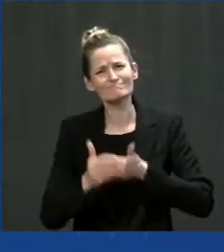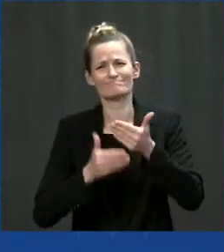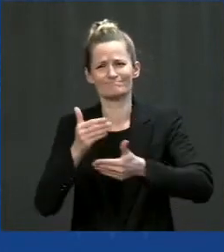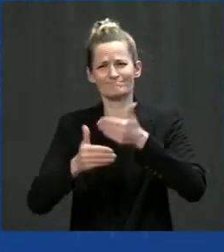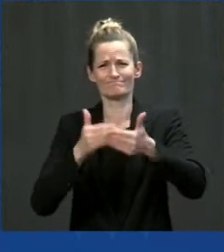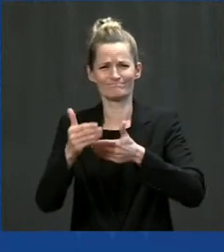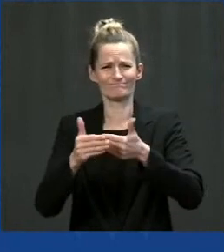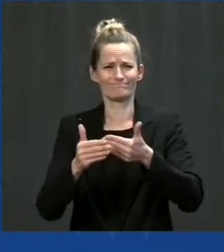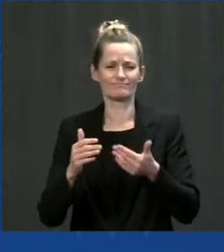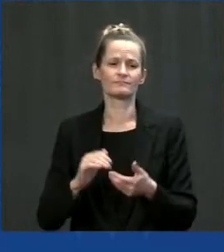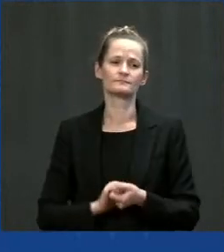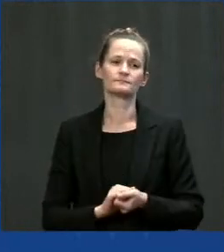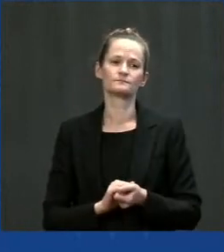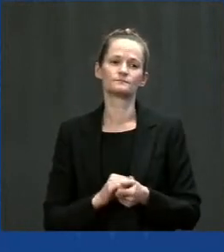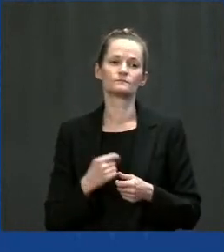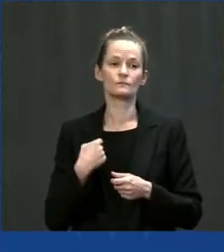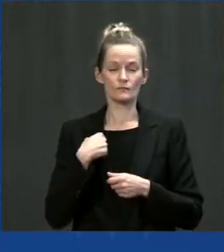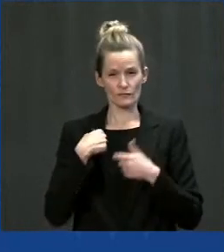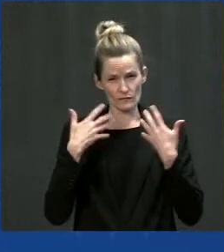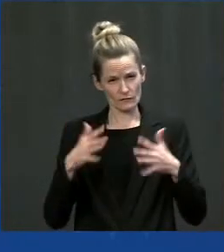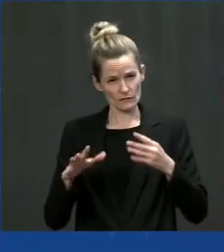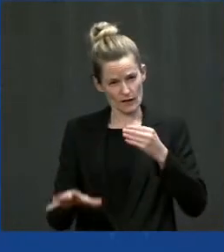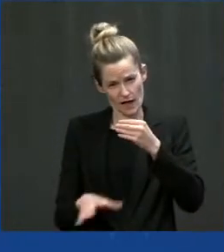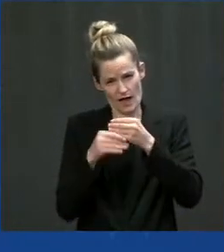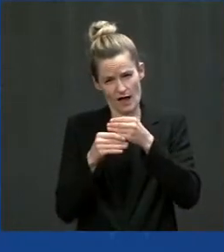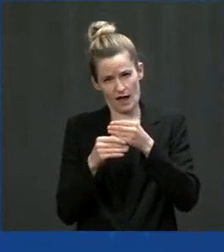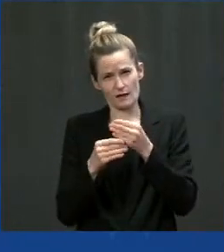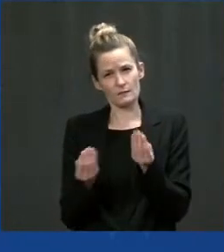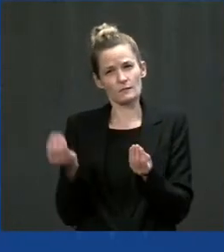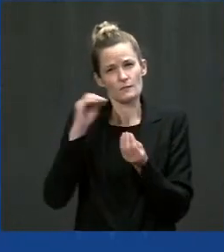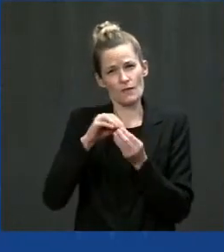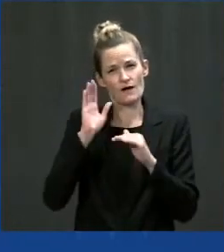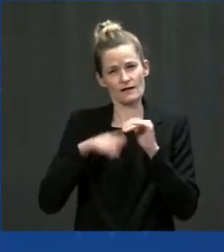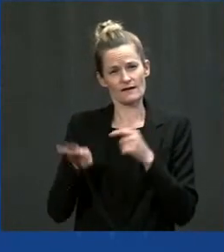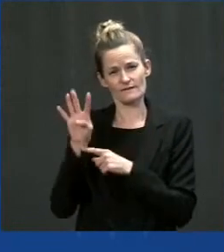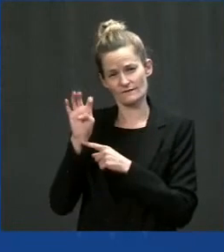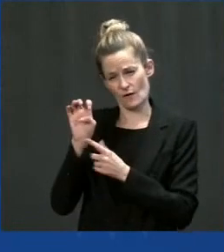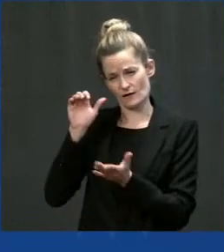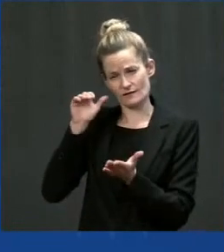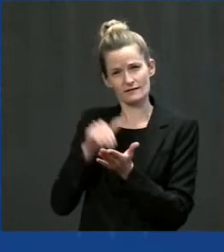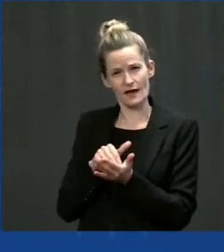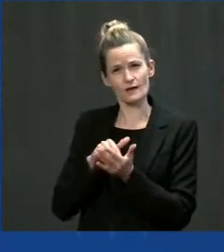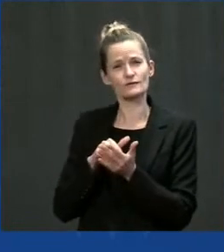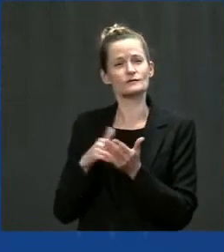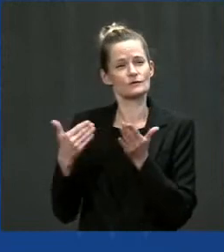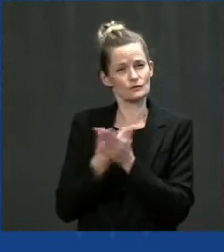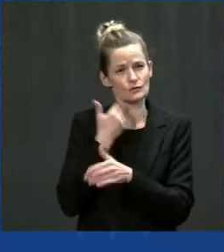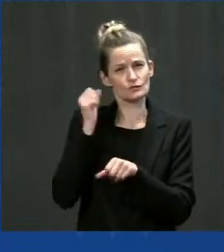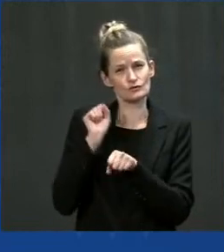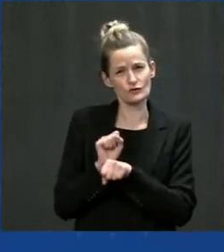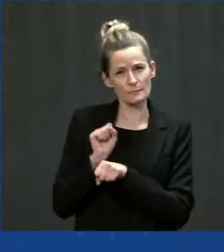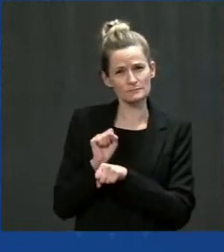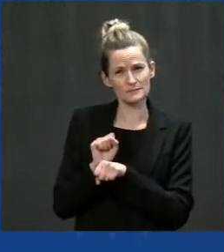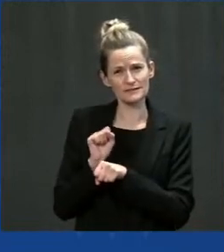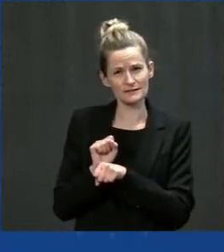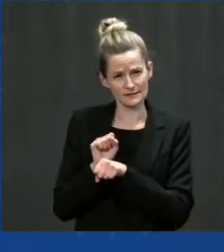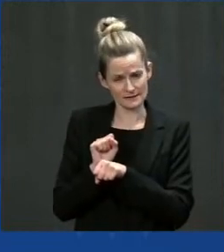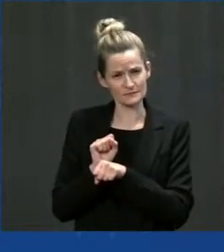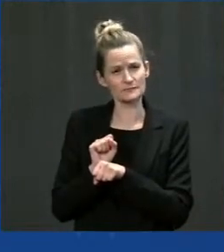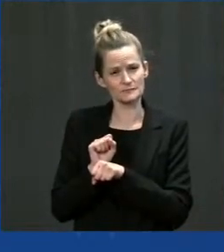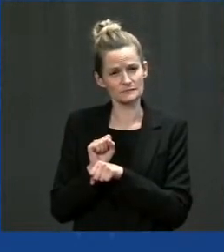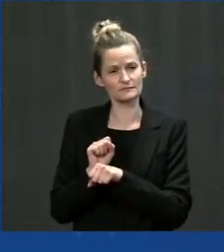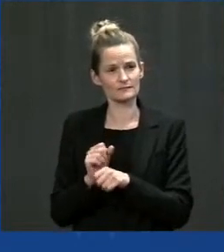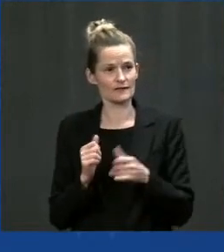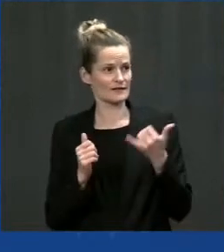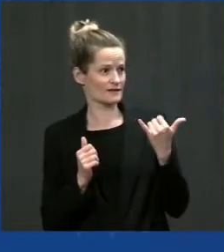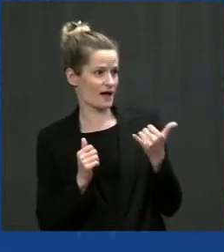new jobs since my first day in office six months ago. The unemployment rate is the lowest since the pandemic hit. We're